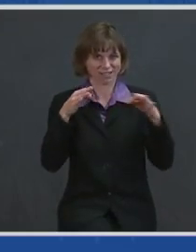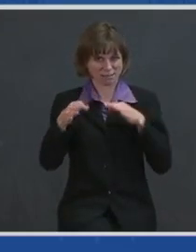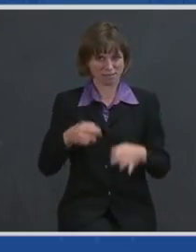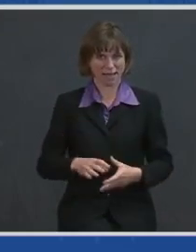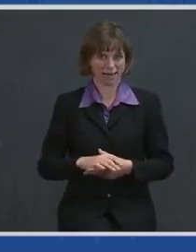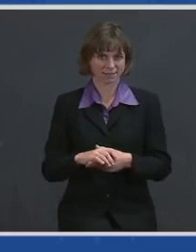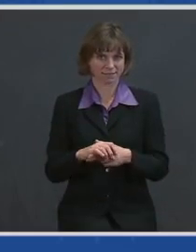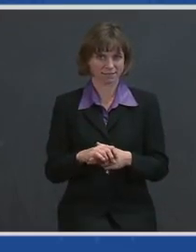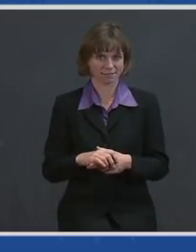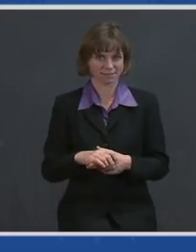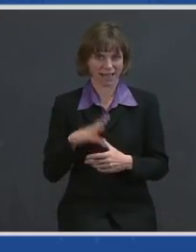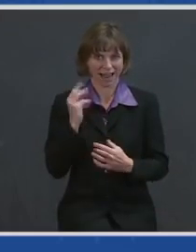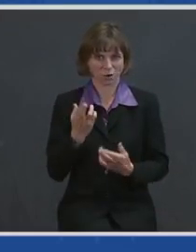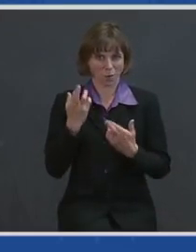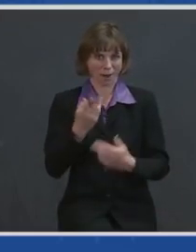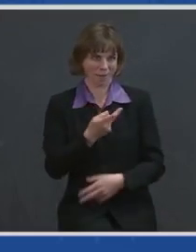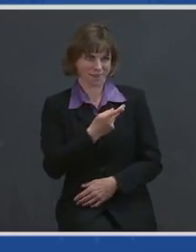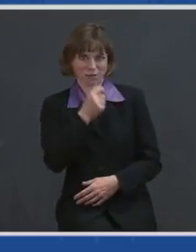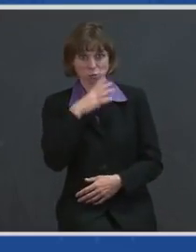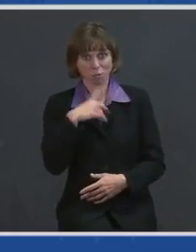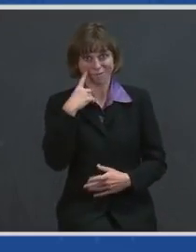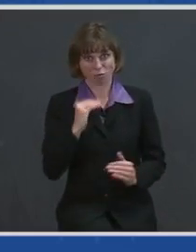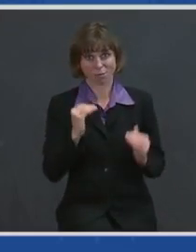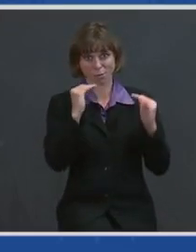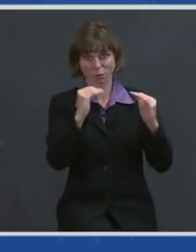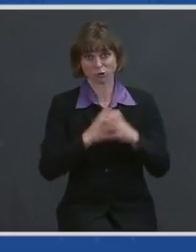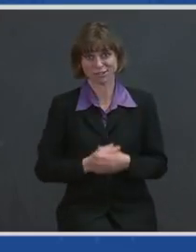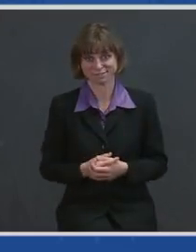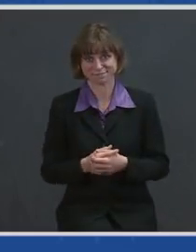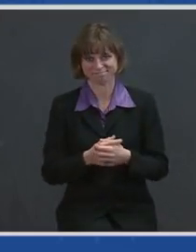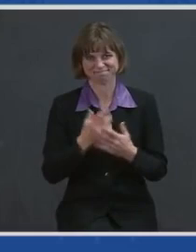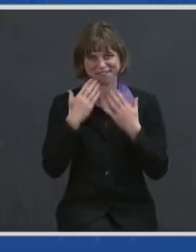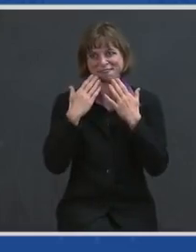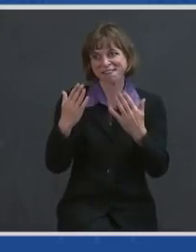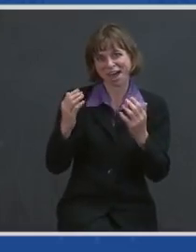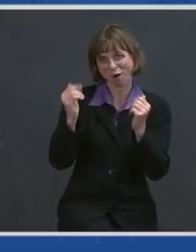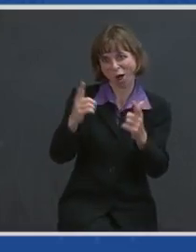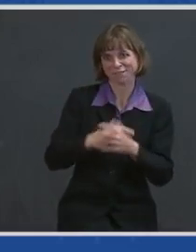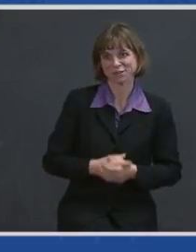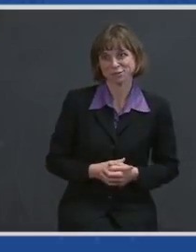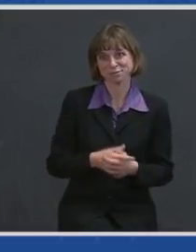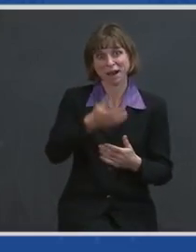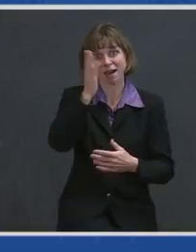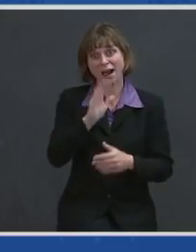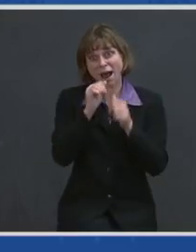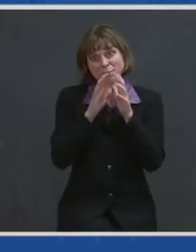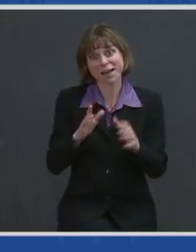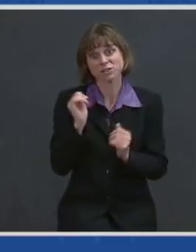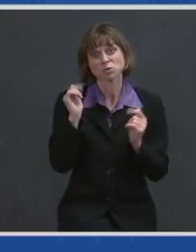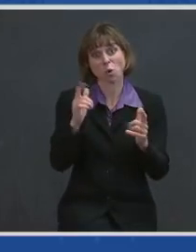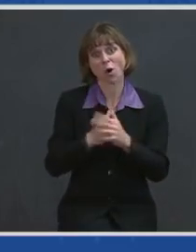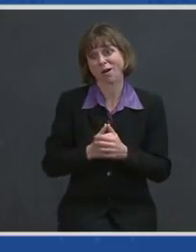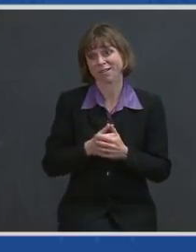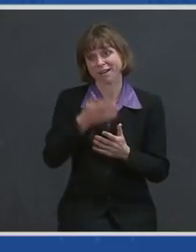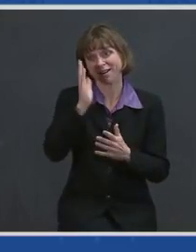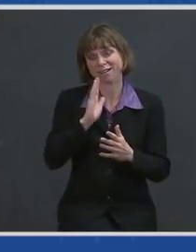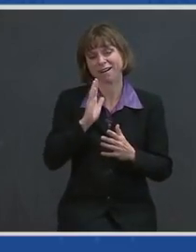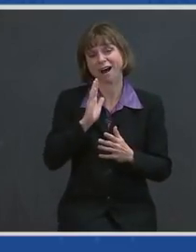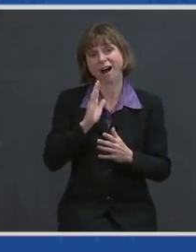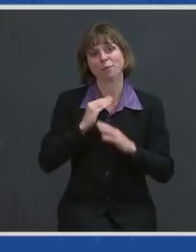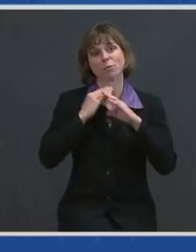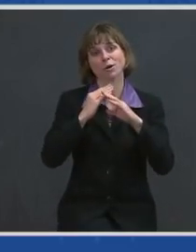recommending these two women for promotion. Thank you all. May God bless you all. And may God protect our troops.